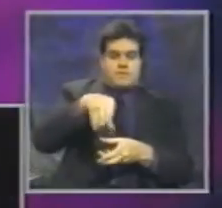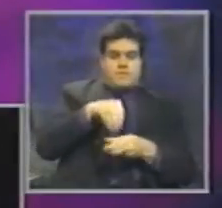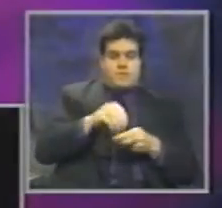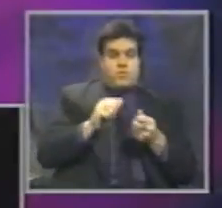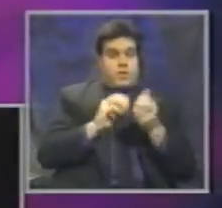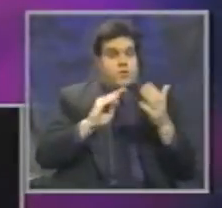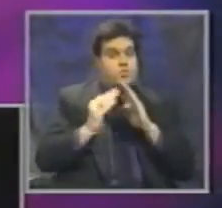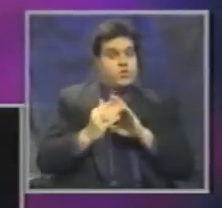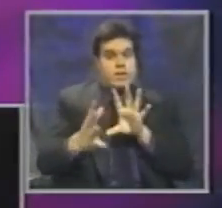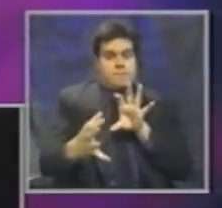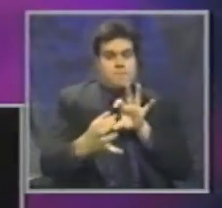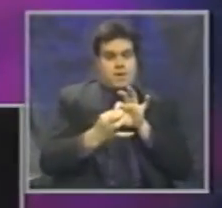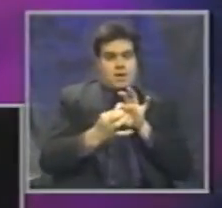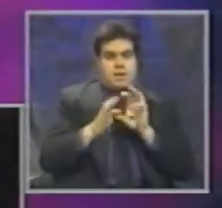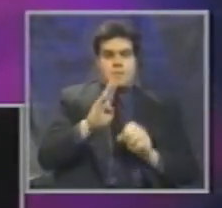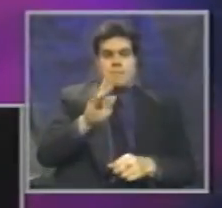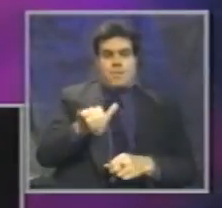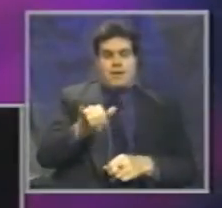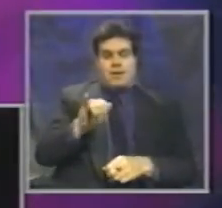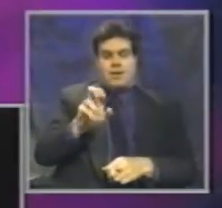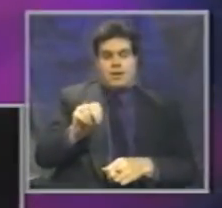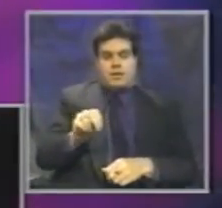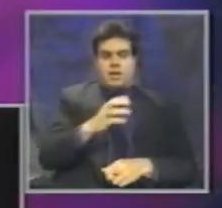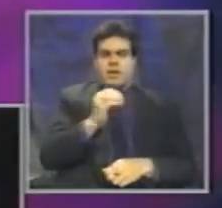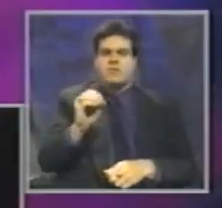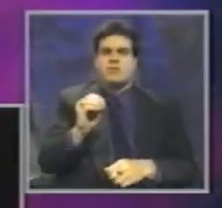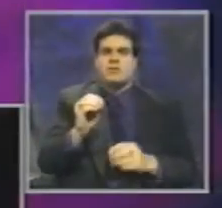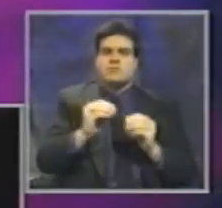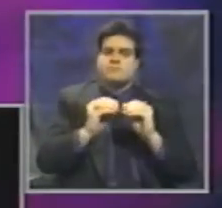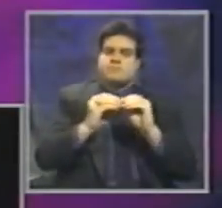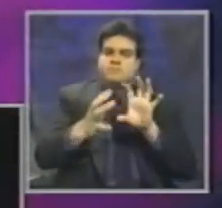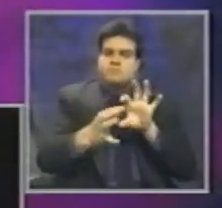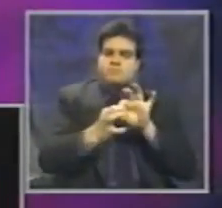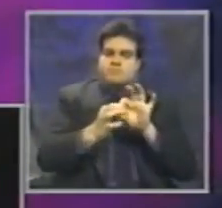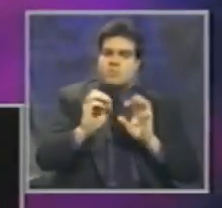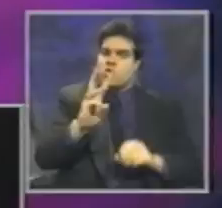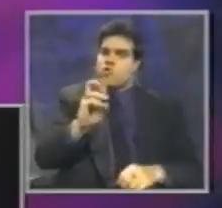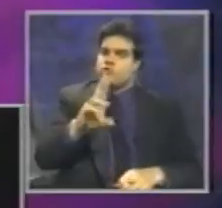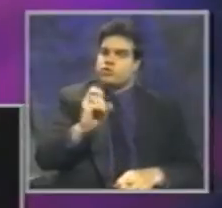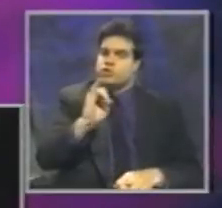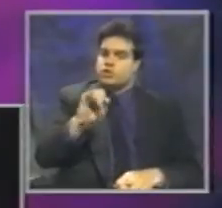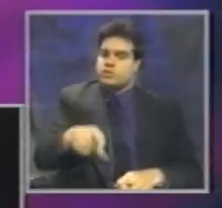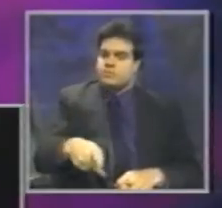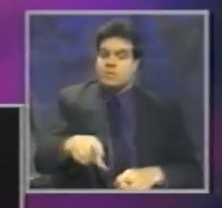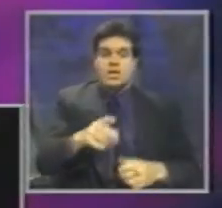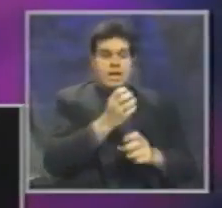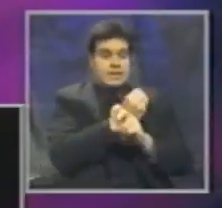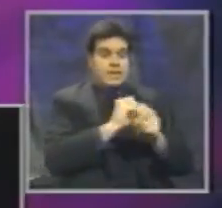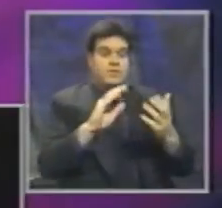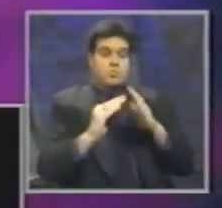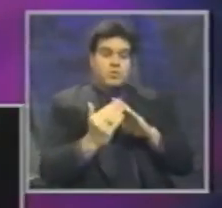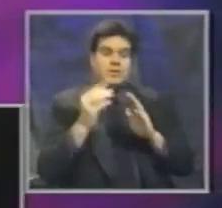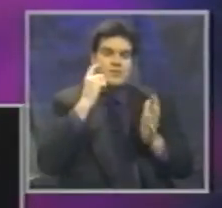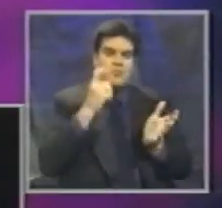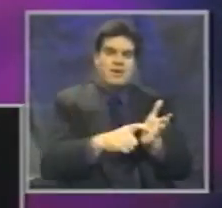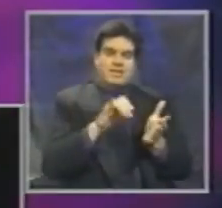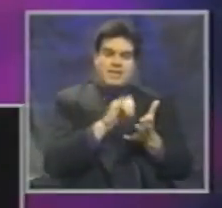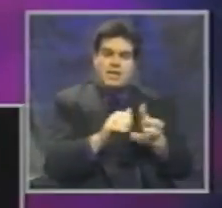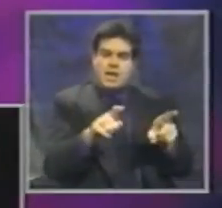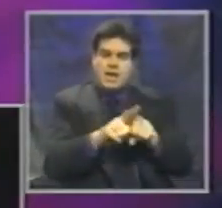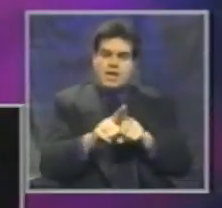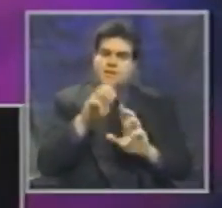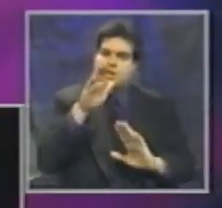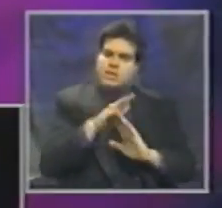and ownership of their traffic safety problem. A safe community recognizes highway safety as a leading cause of injury.